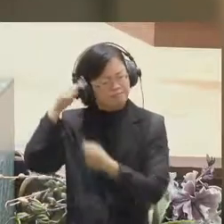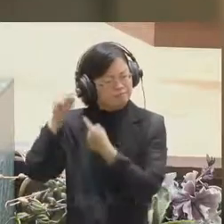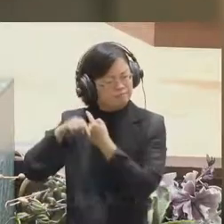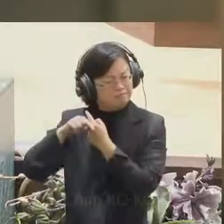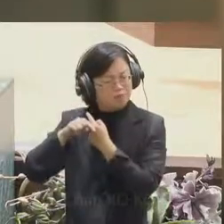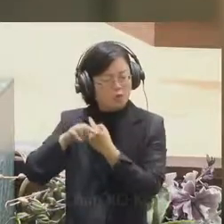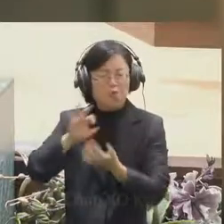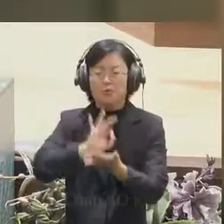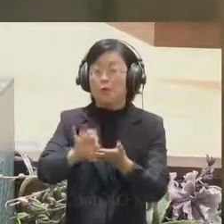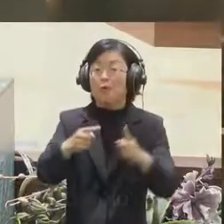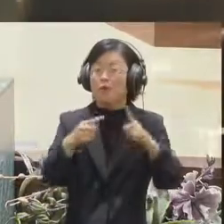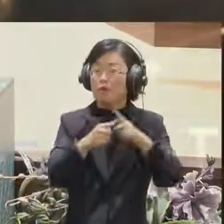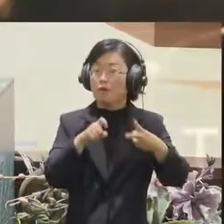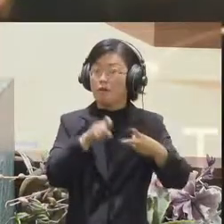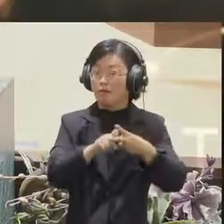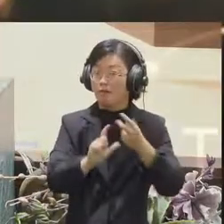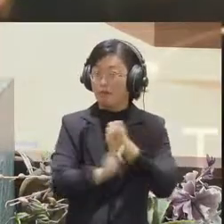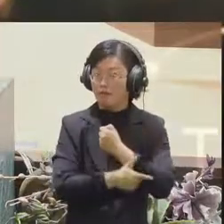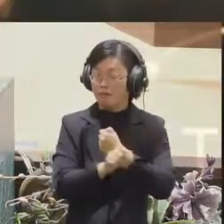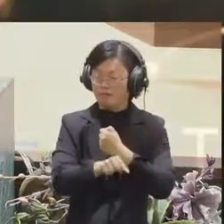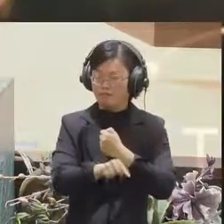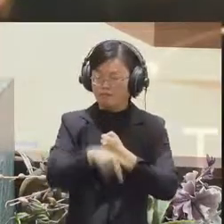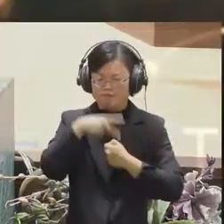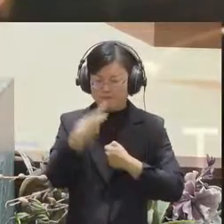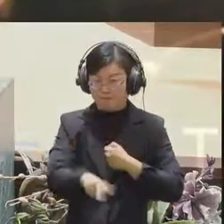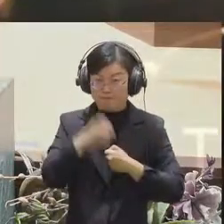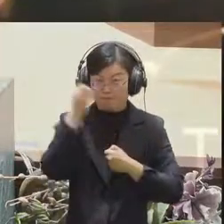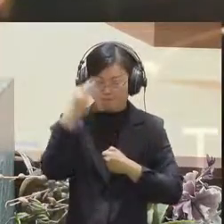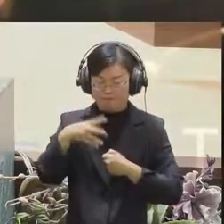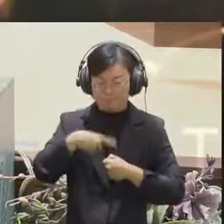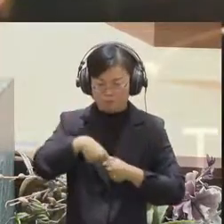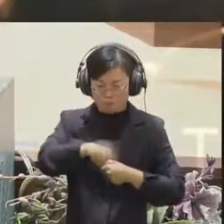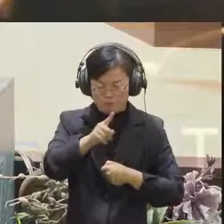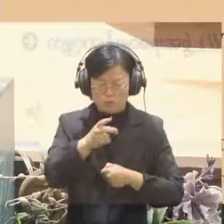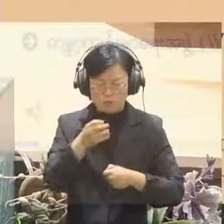with humans. And this is the way.